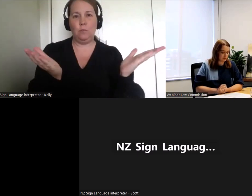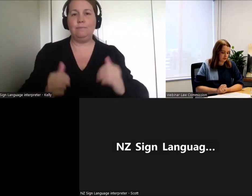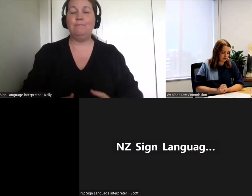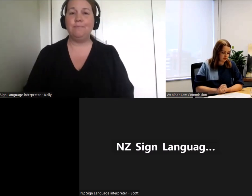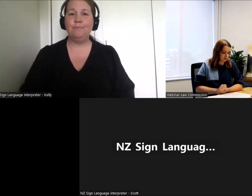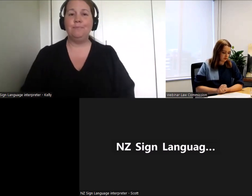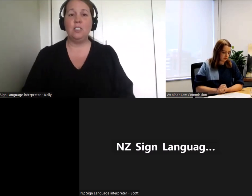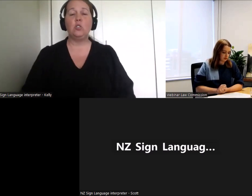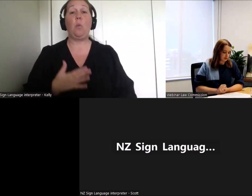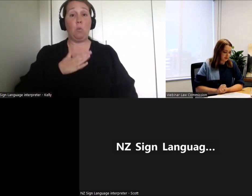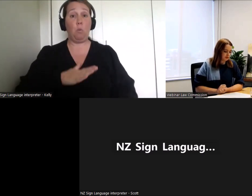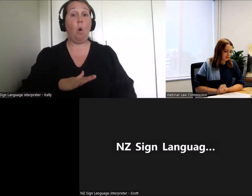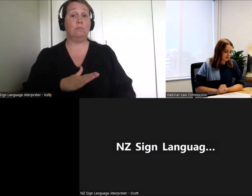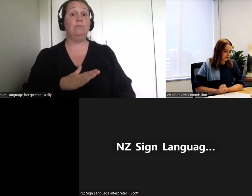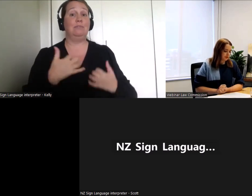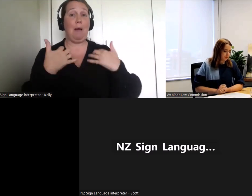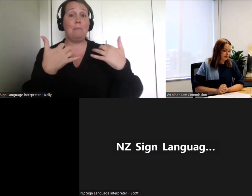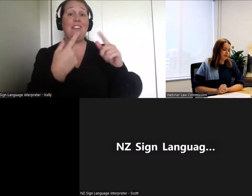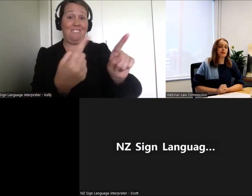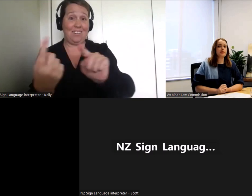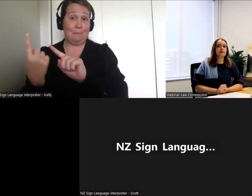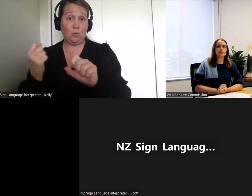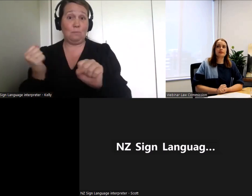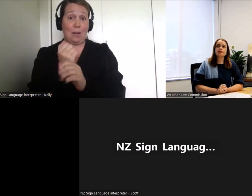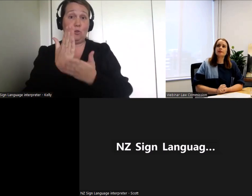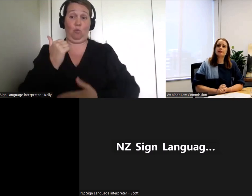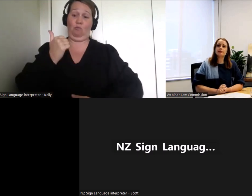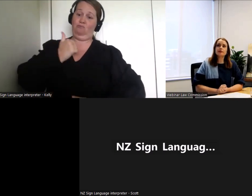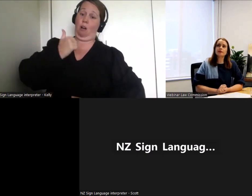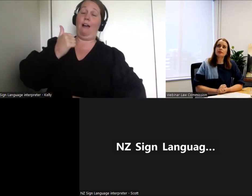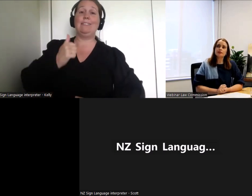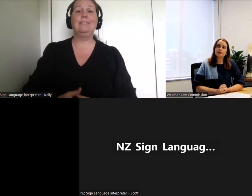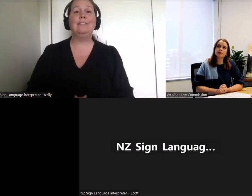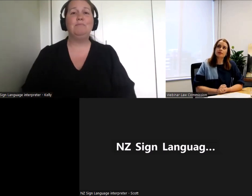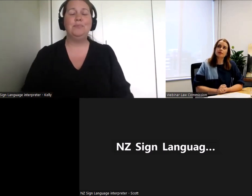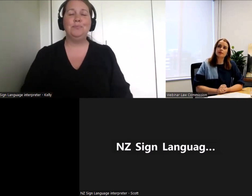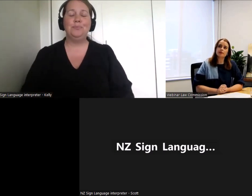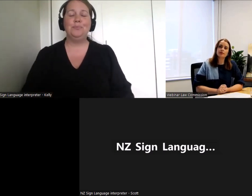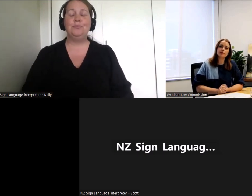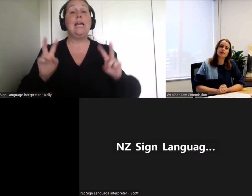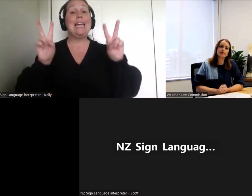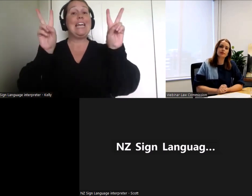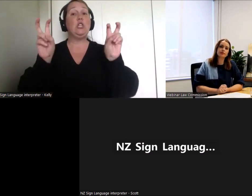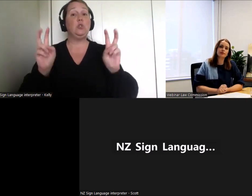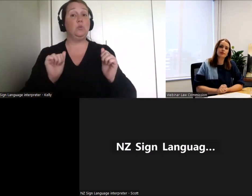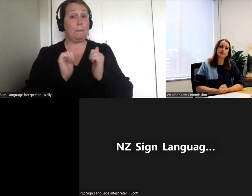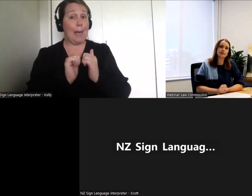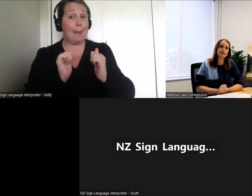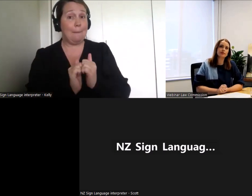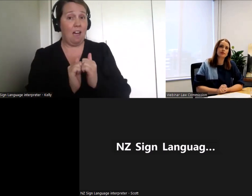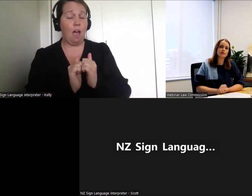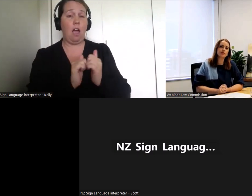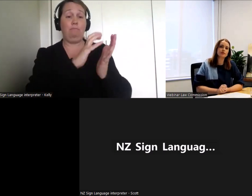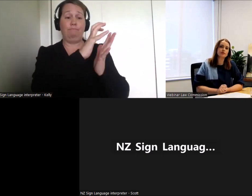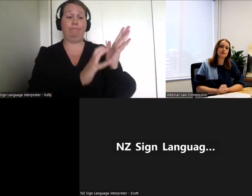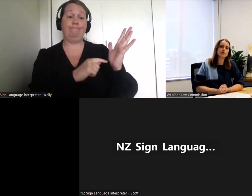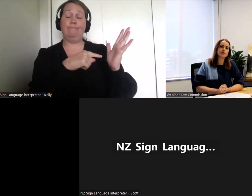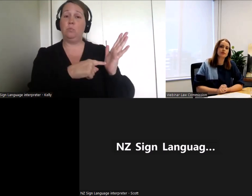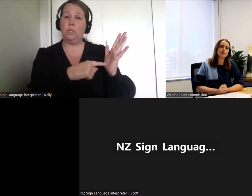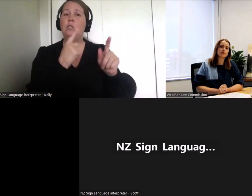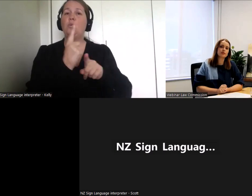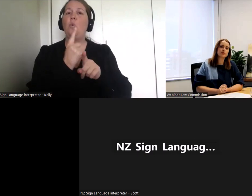We also spend some time in the issues paper talking about the different ways that